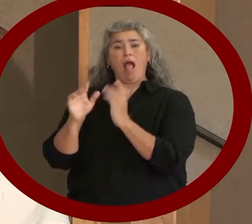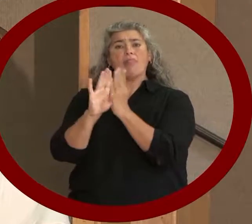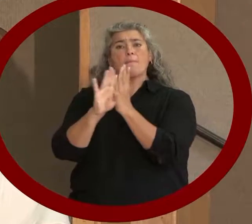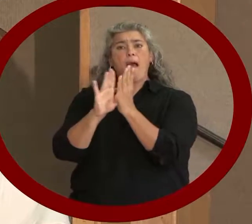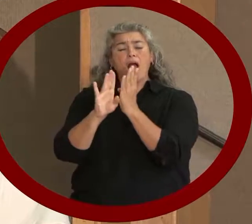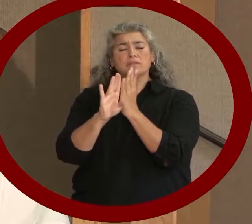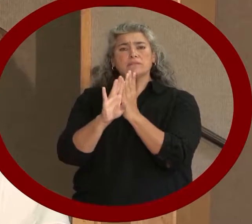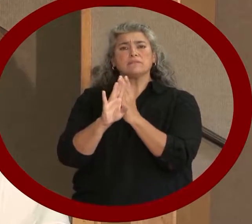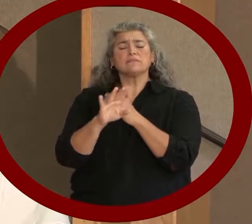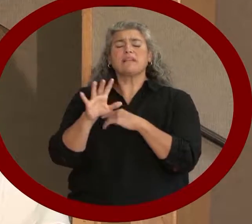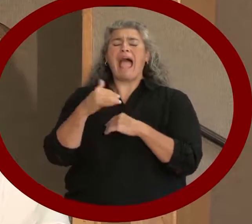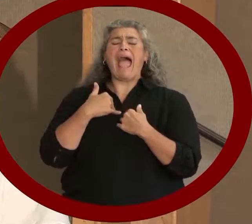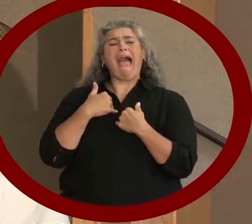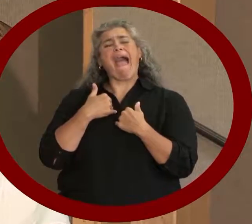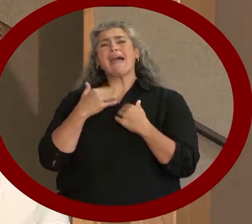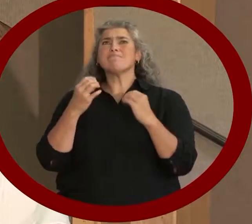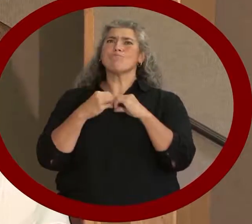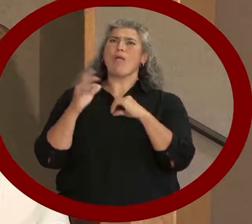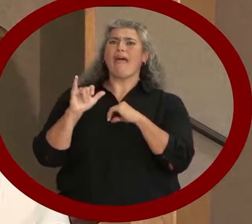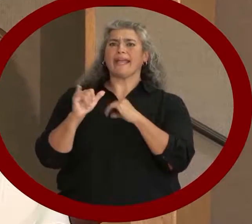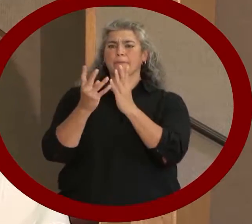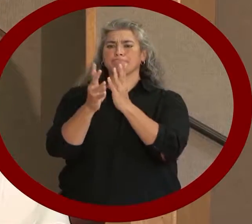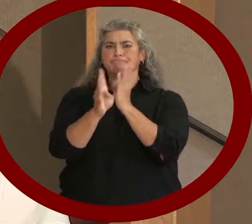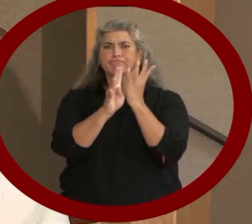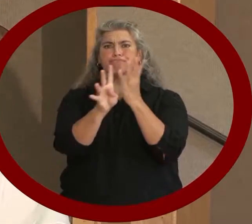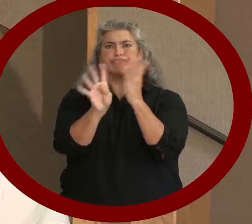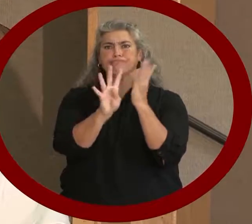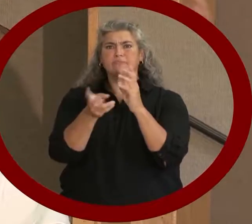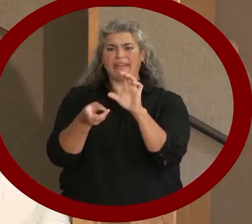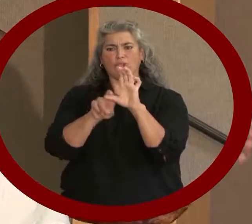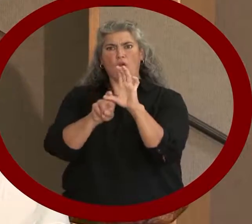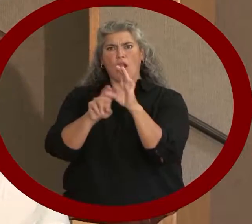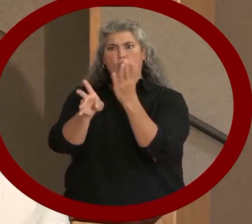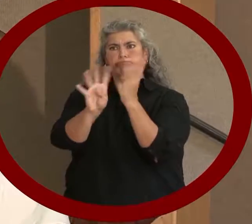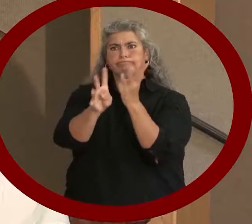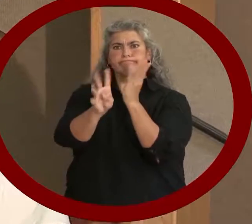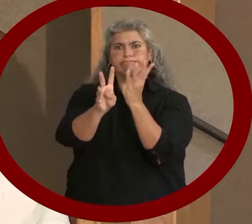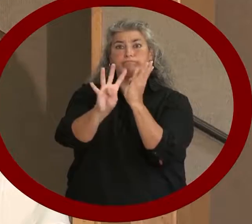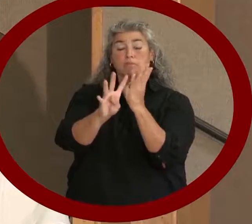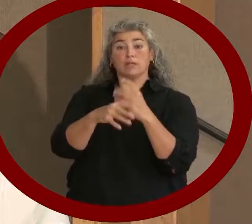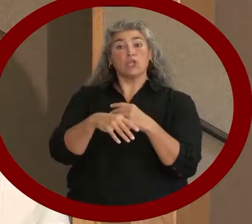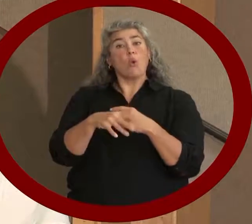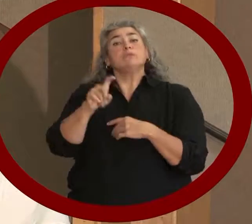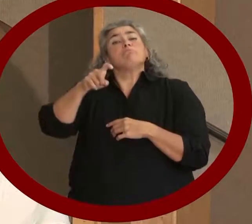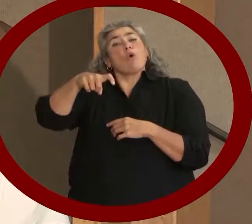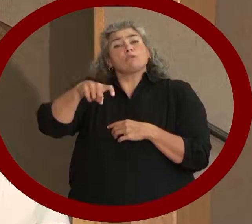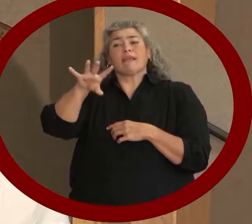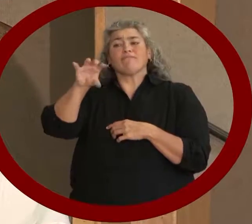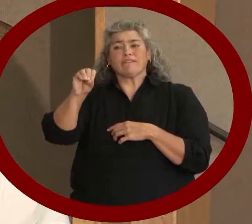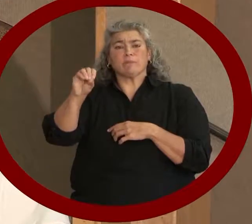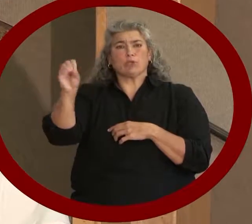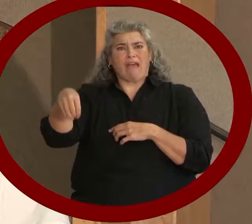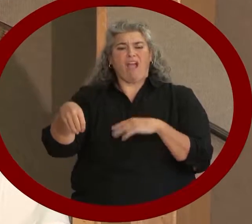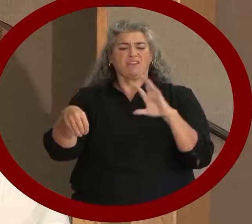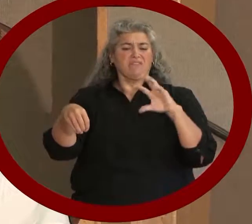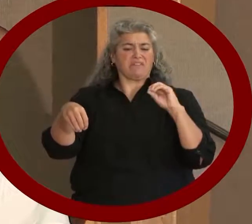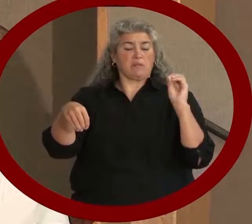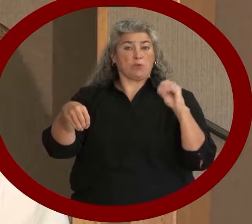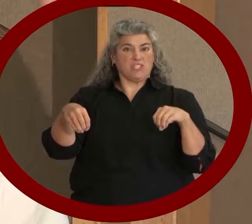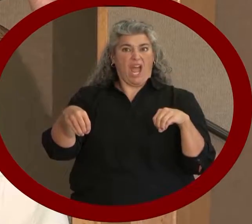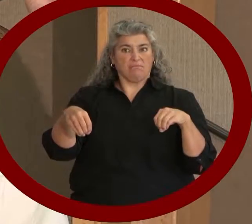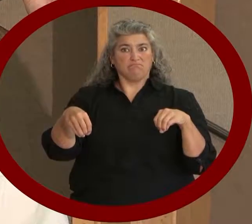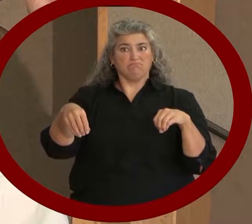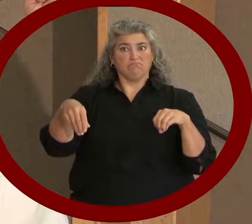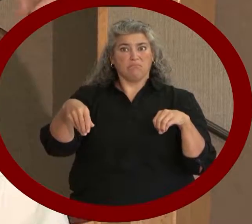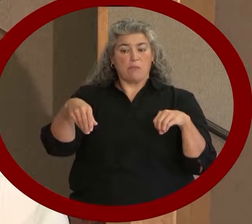of the bus was for the whites, and the other 50% was for people who were, at